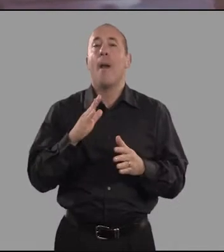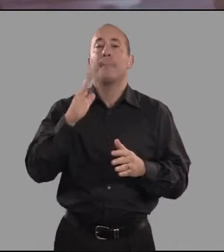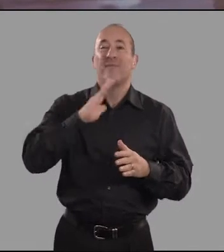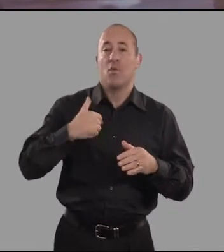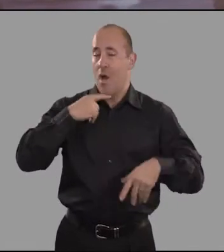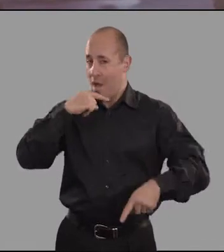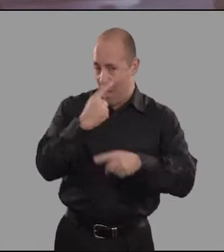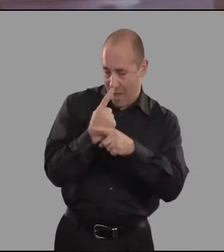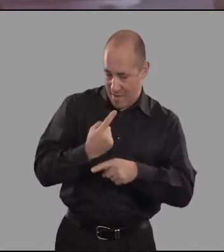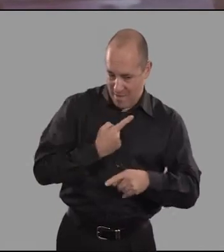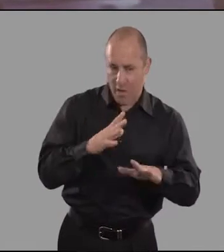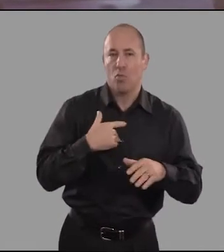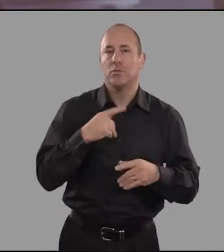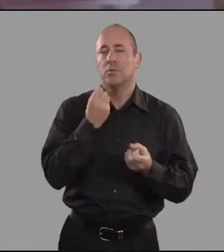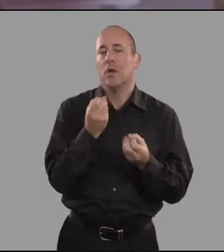three years.